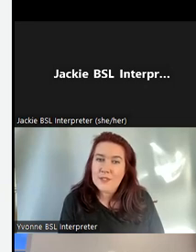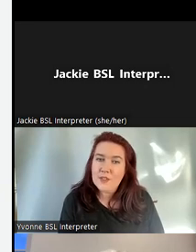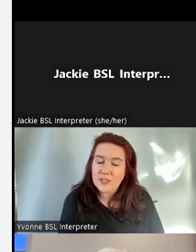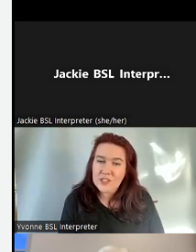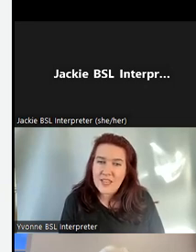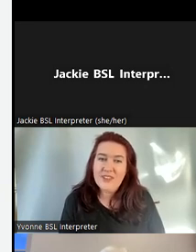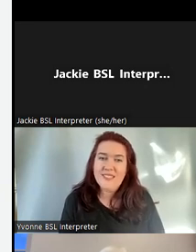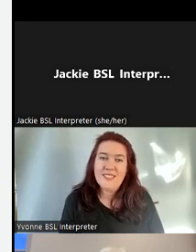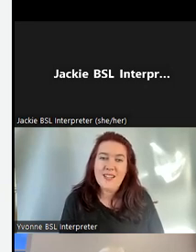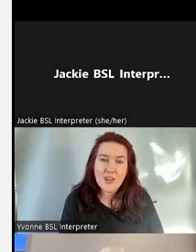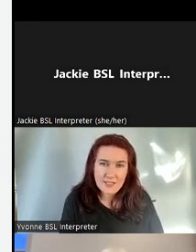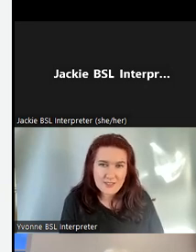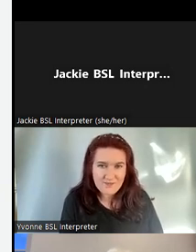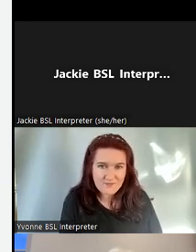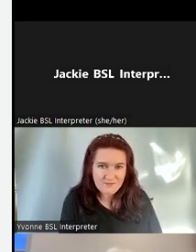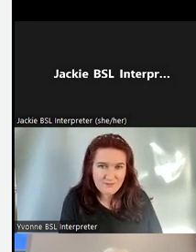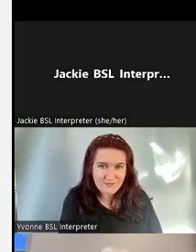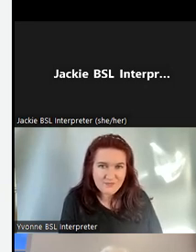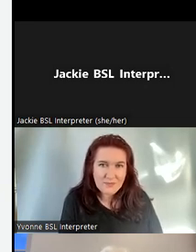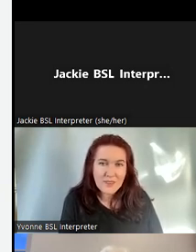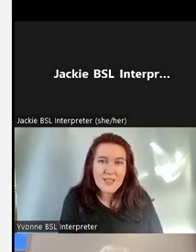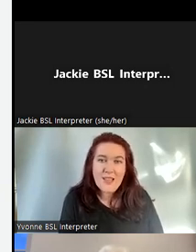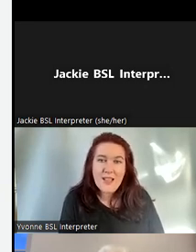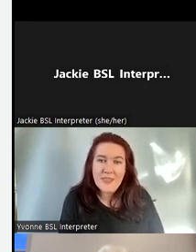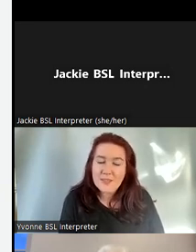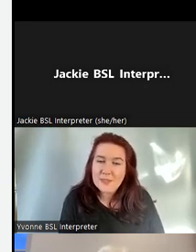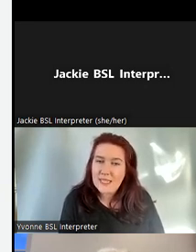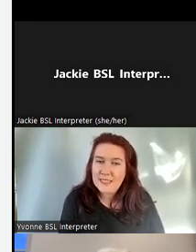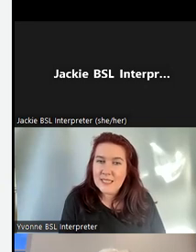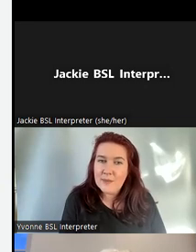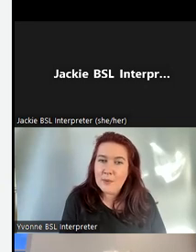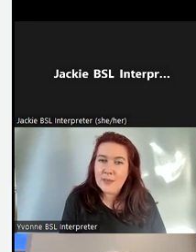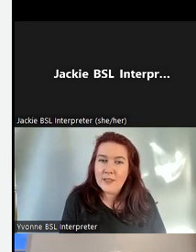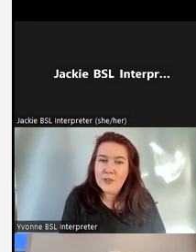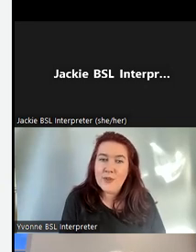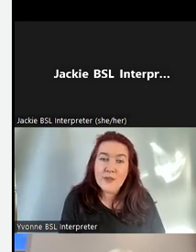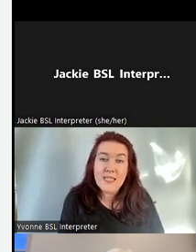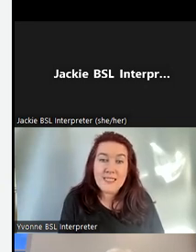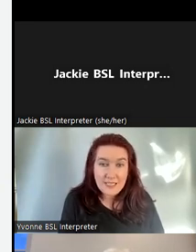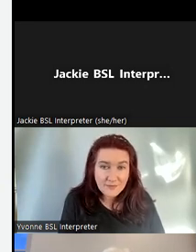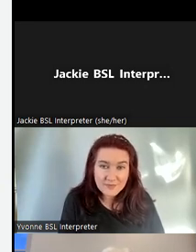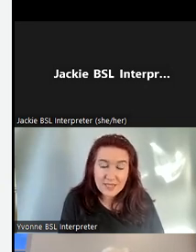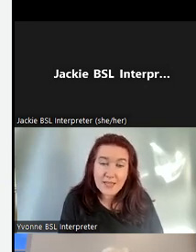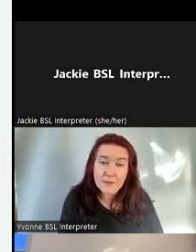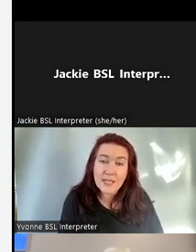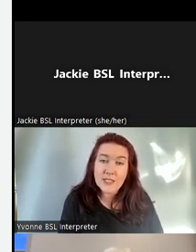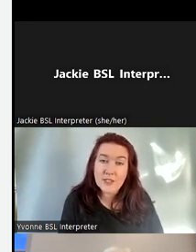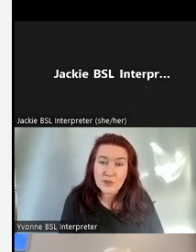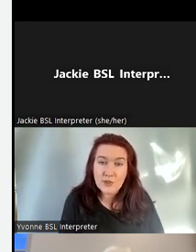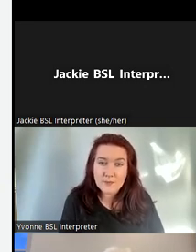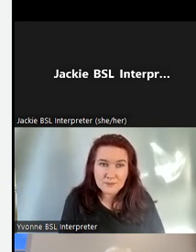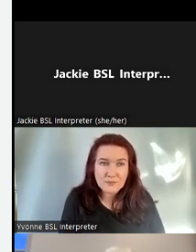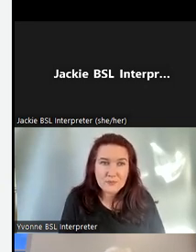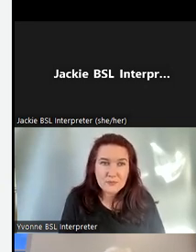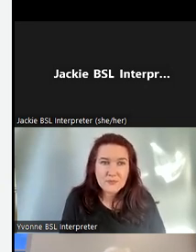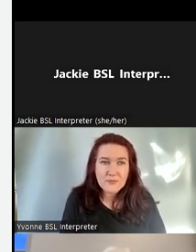the Scottish Deaf History Tartan this was an idea that came up in 2018 and it was actually a